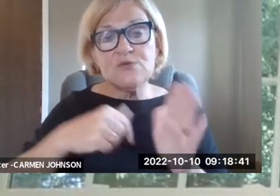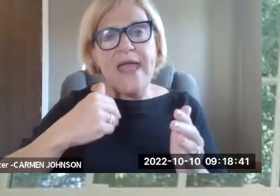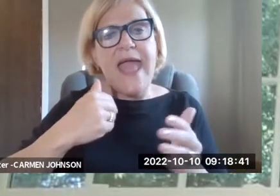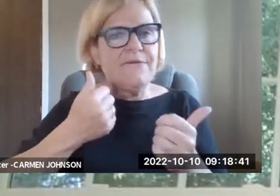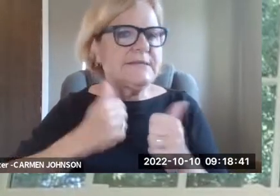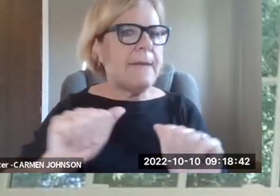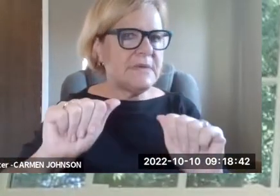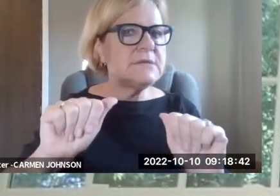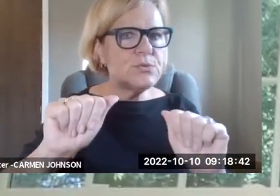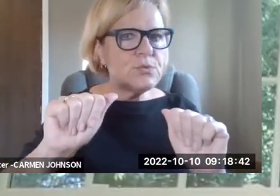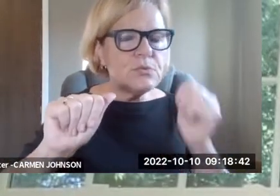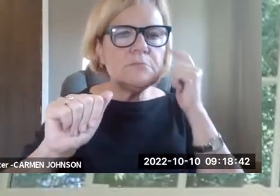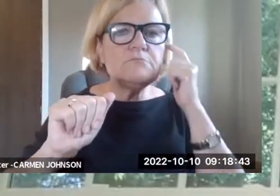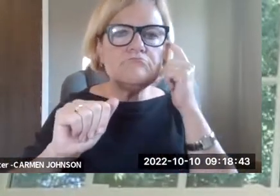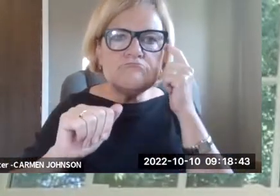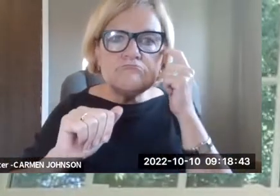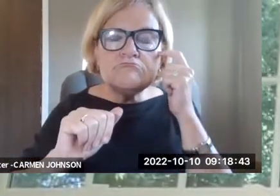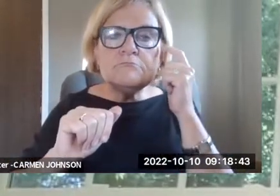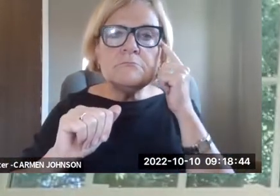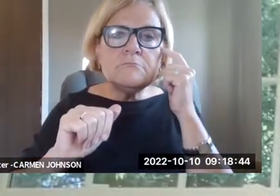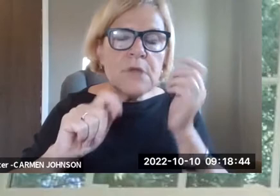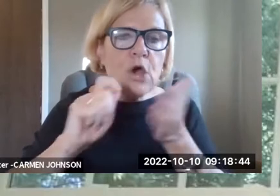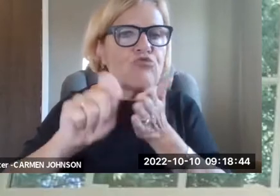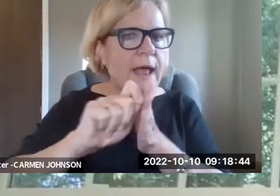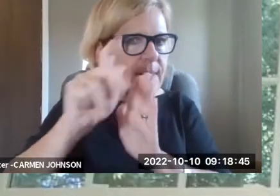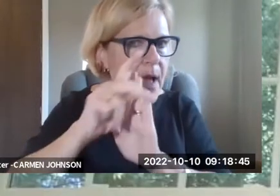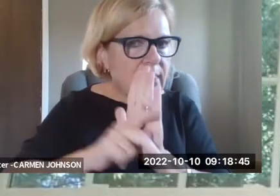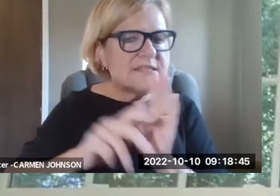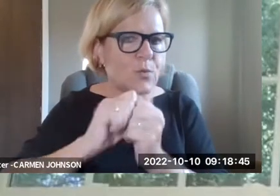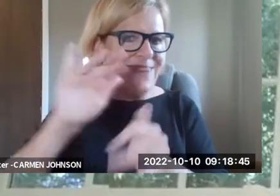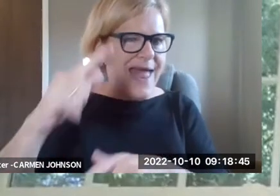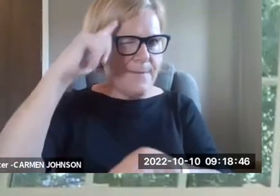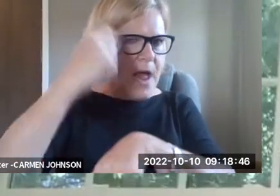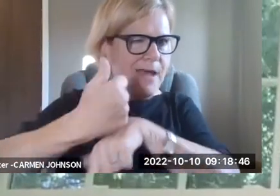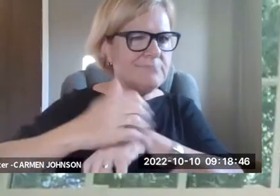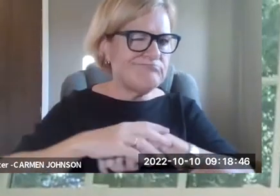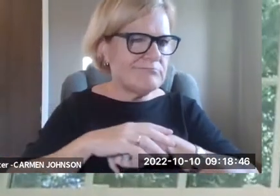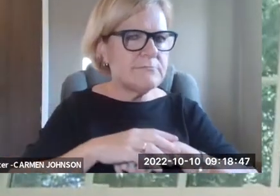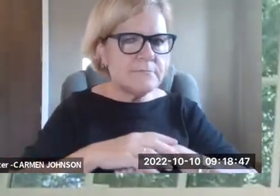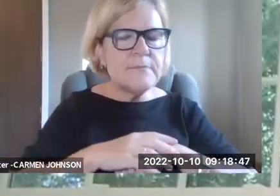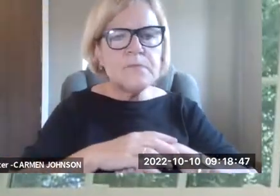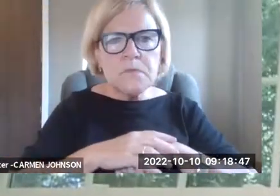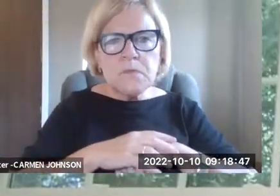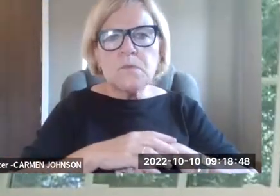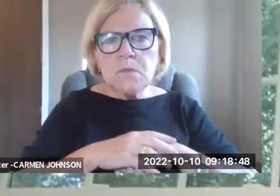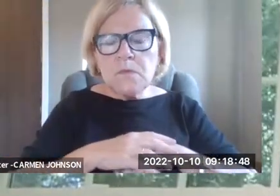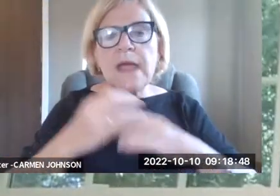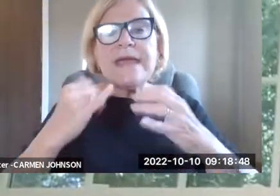outside community. And so all of those guiding principles, uh, we have attempted to, uh,